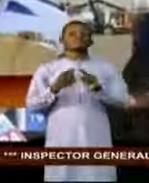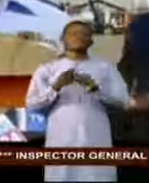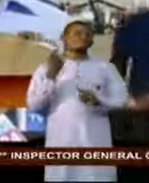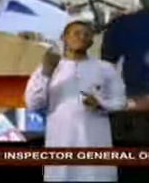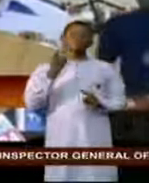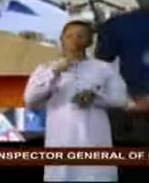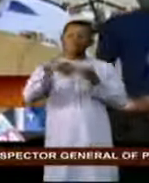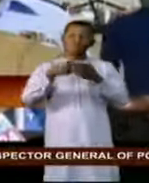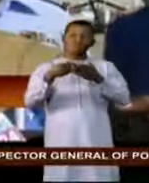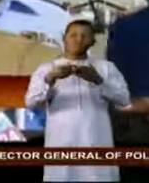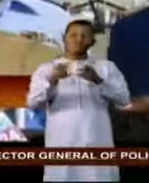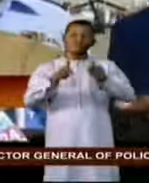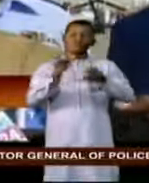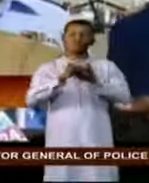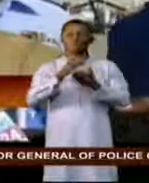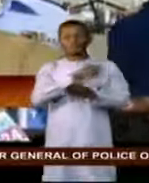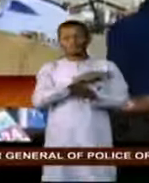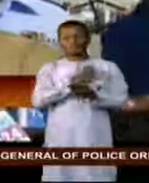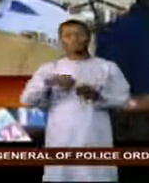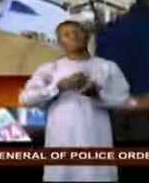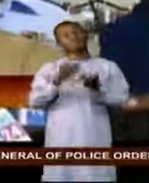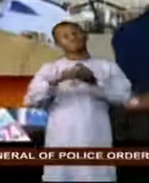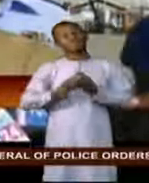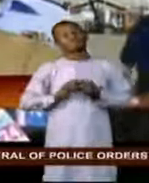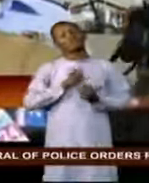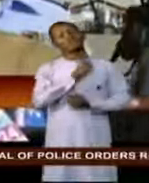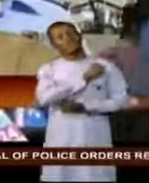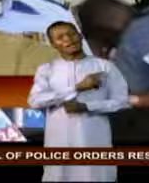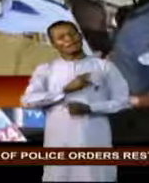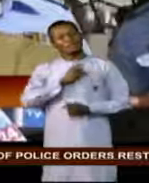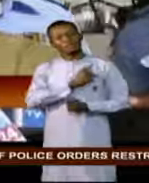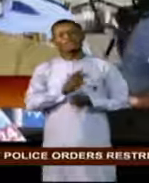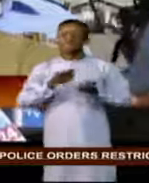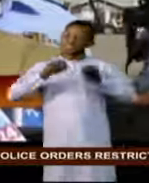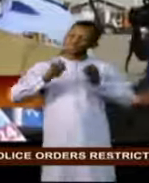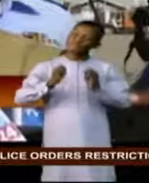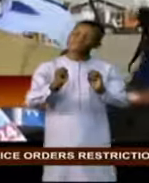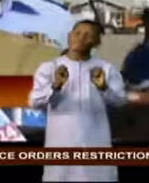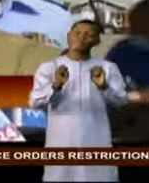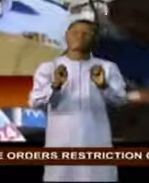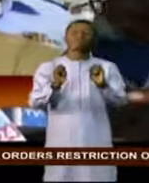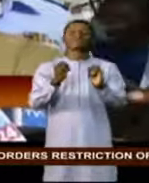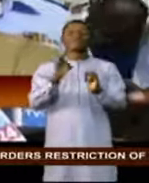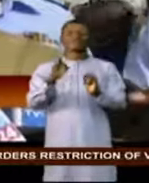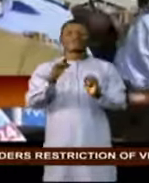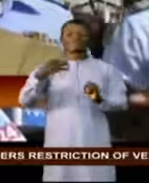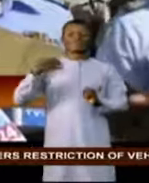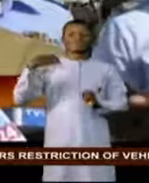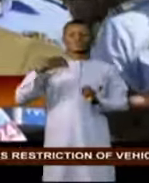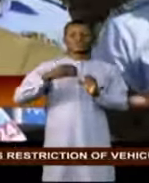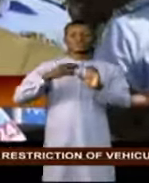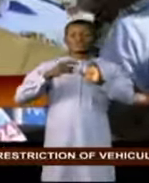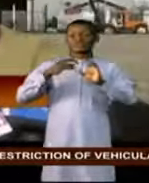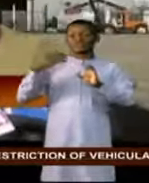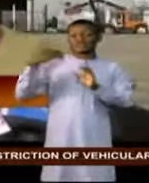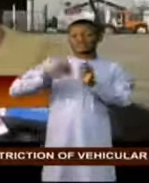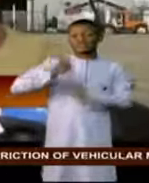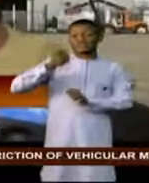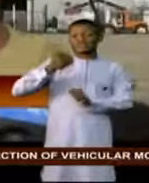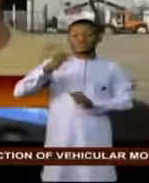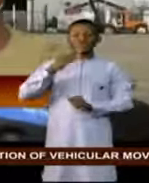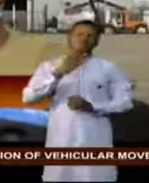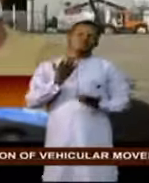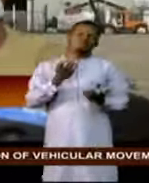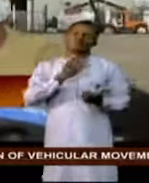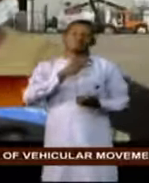we sincerely want to appreciate the efforts of the Chief of Air staff for this initiative. We still